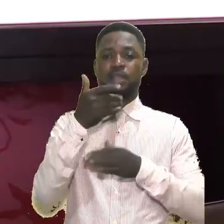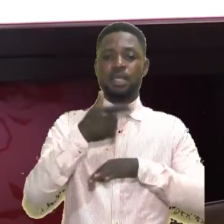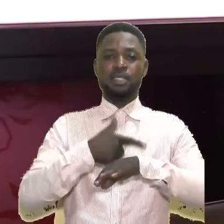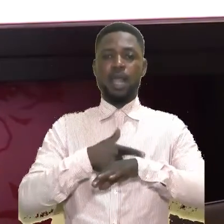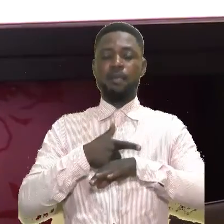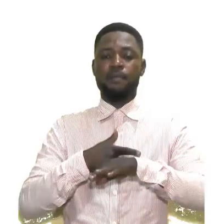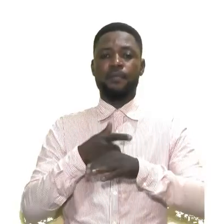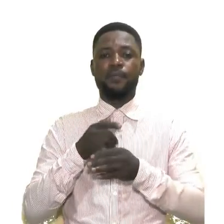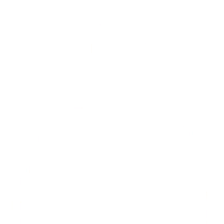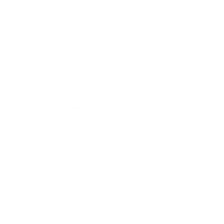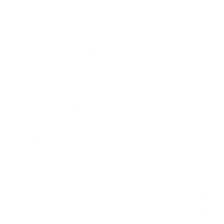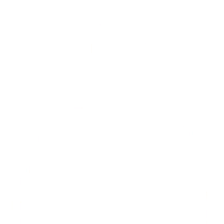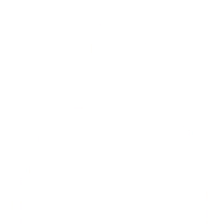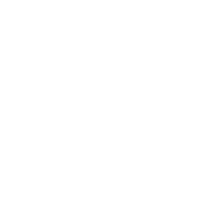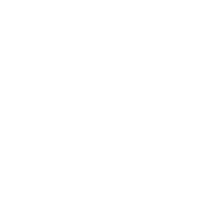see you next time. Bye.